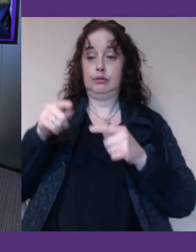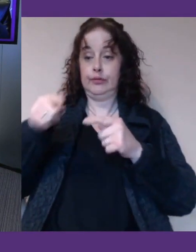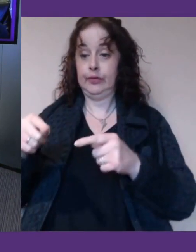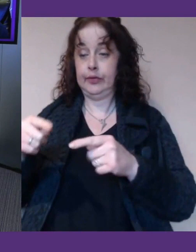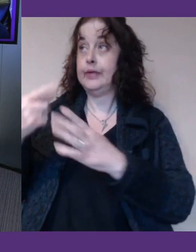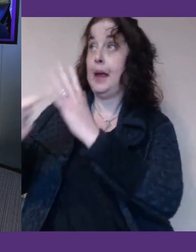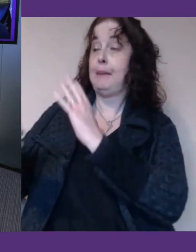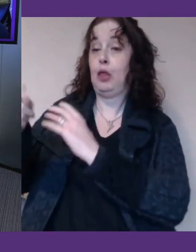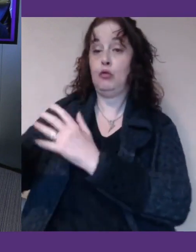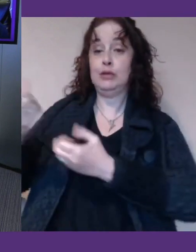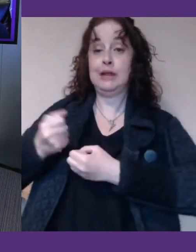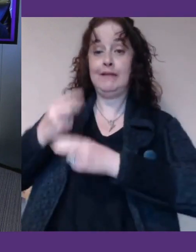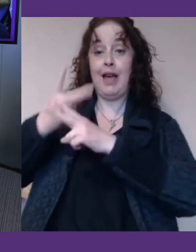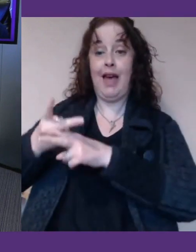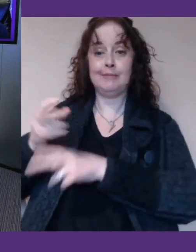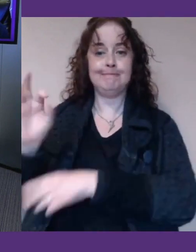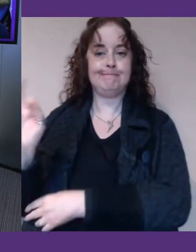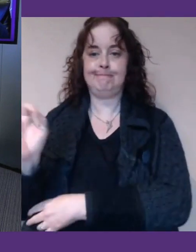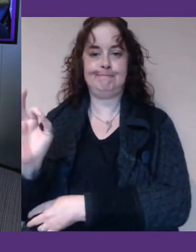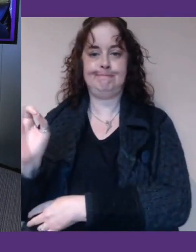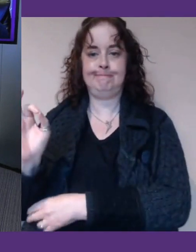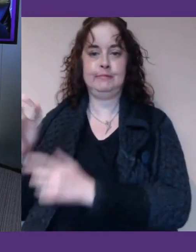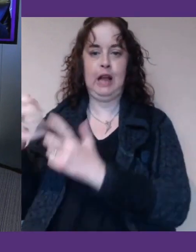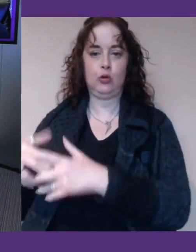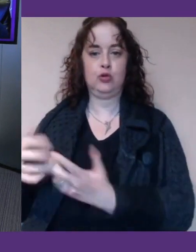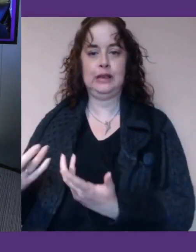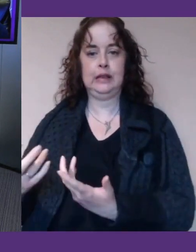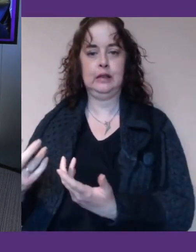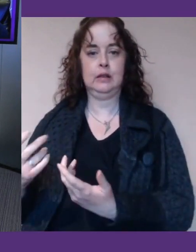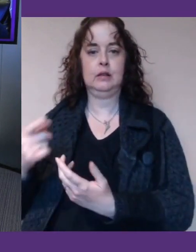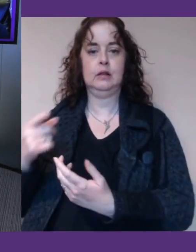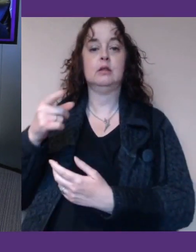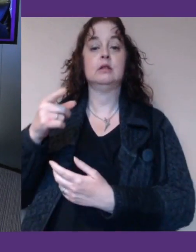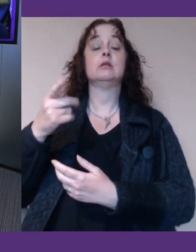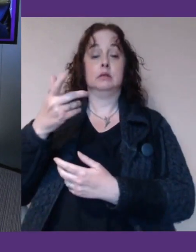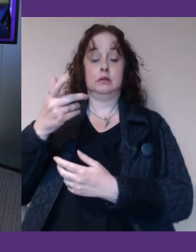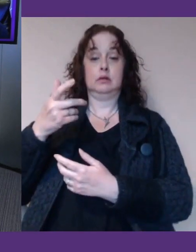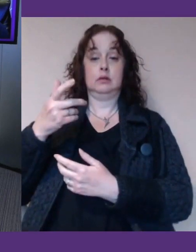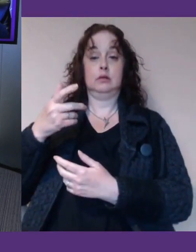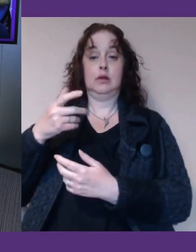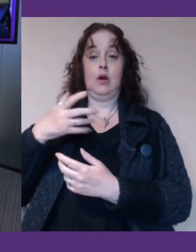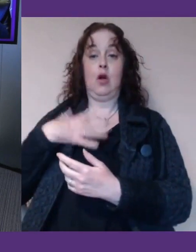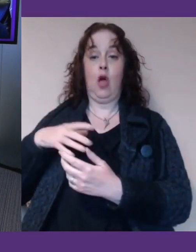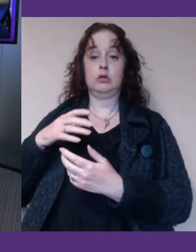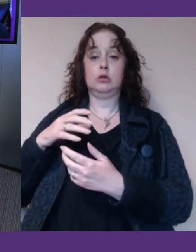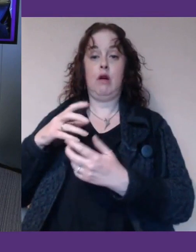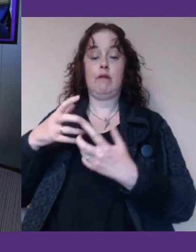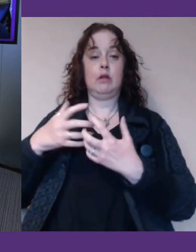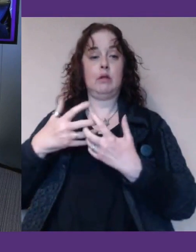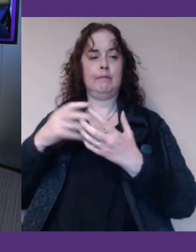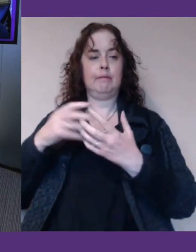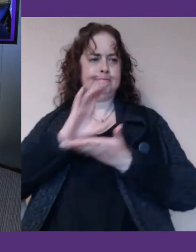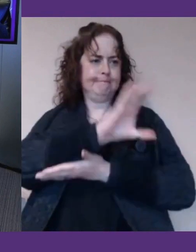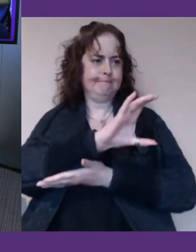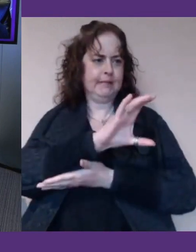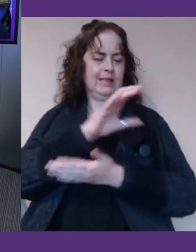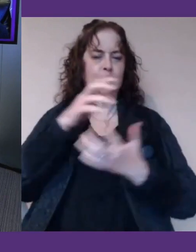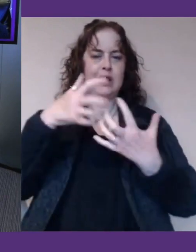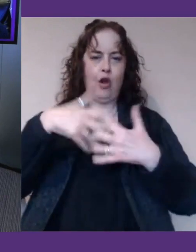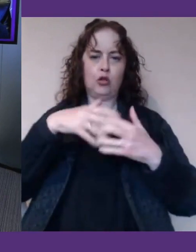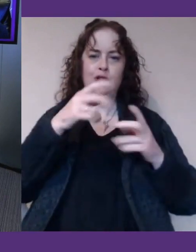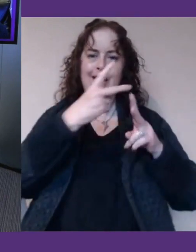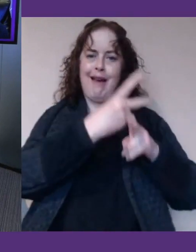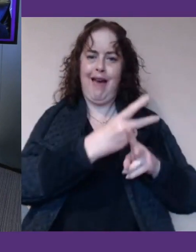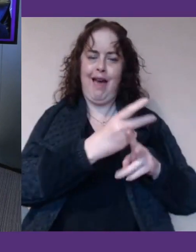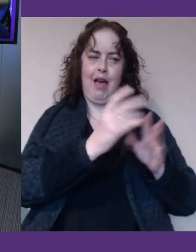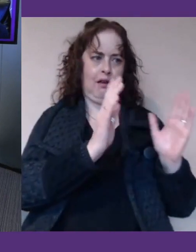there's a really significant amount of investment going into technology and care. And it's not clear how much of it yet